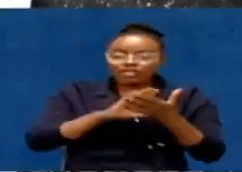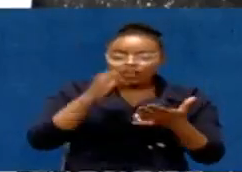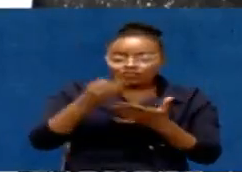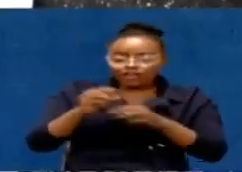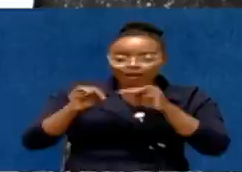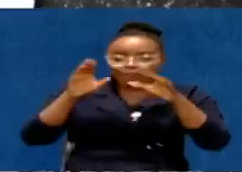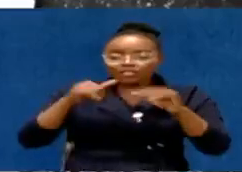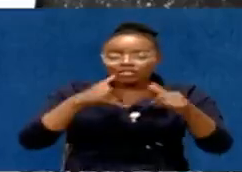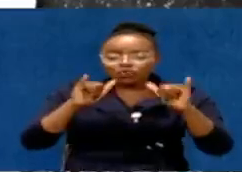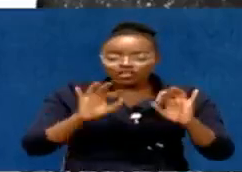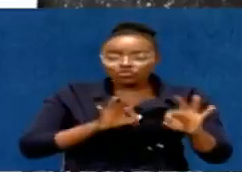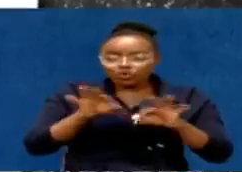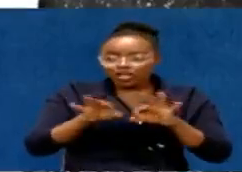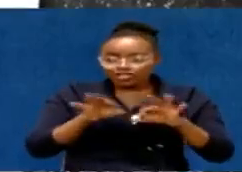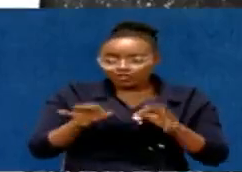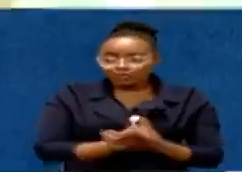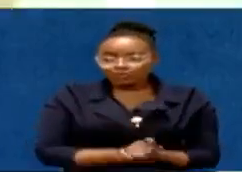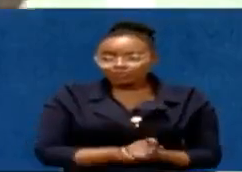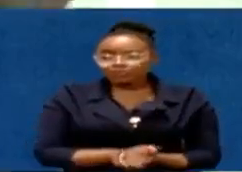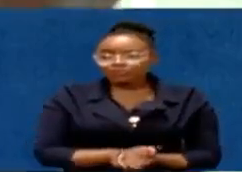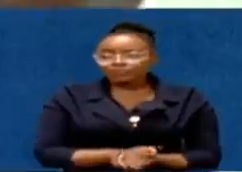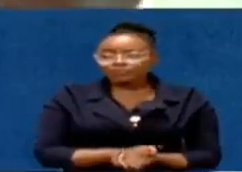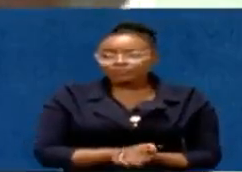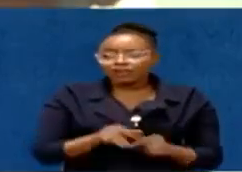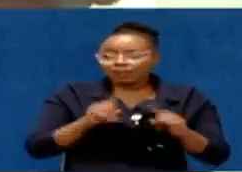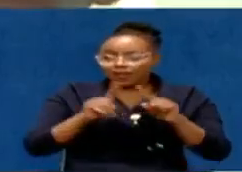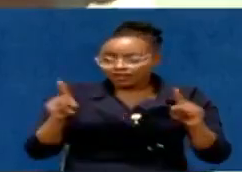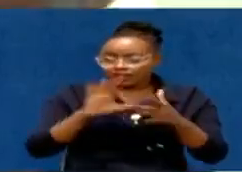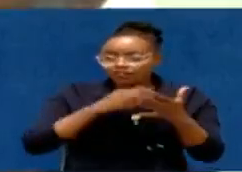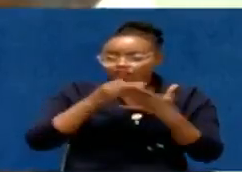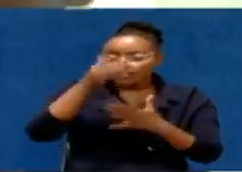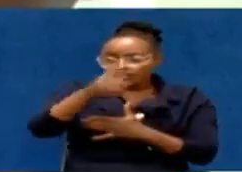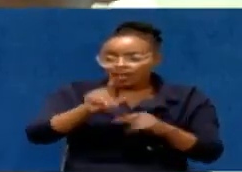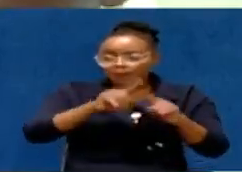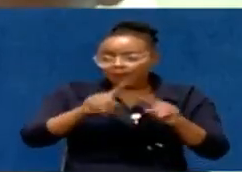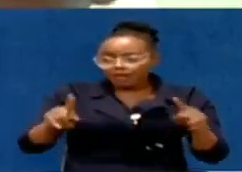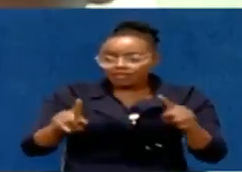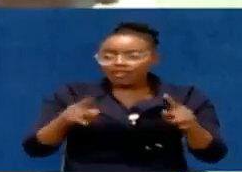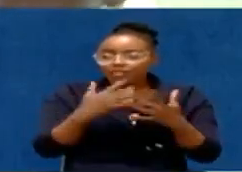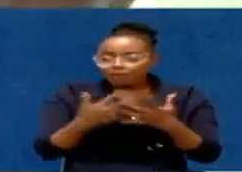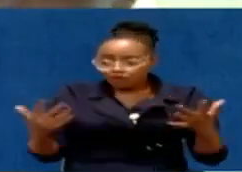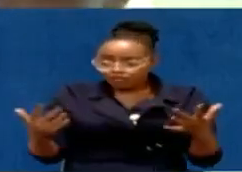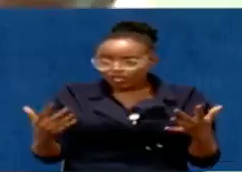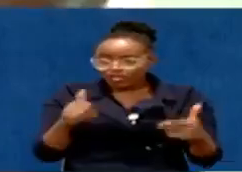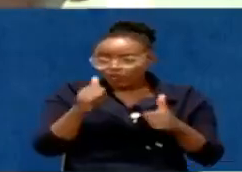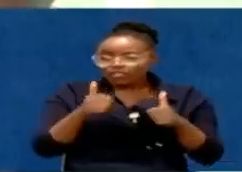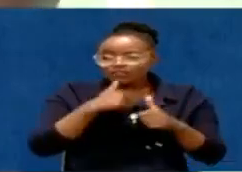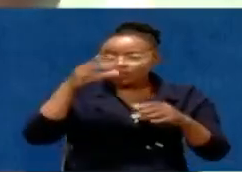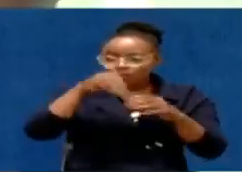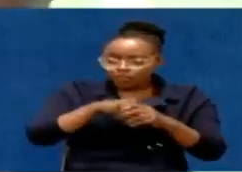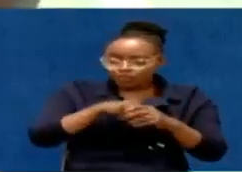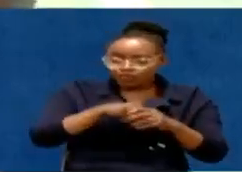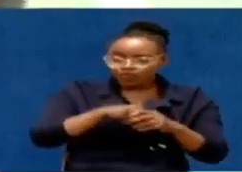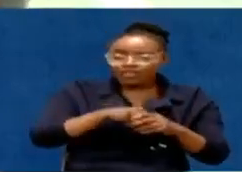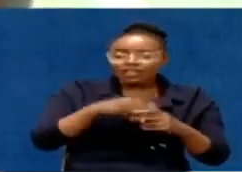manager tried to explain. The money is safe. However, the product, if you're investing in real estate,